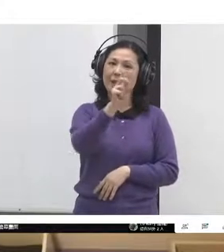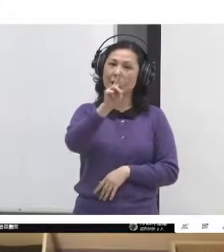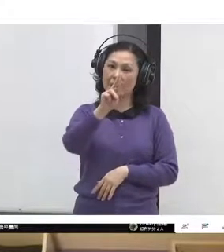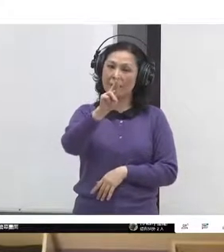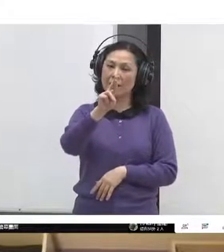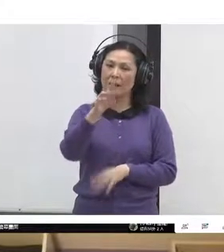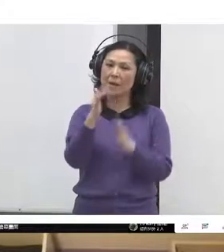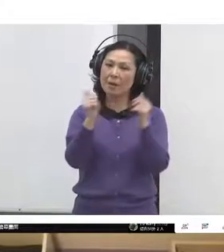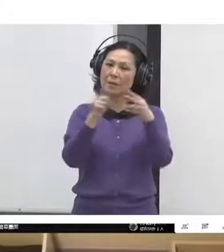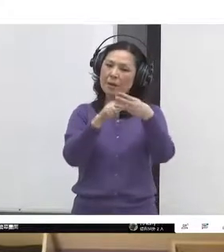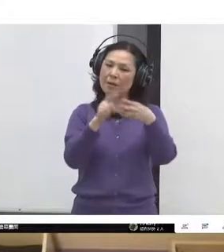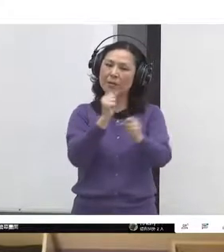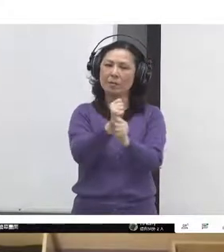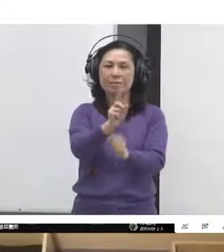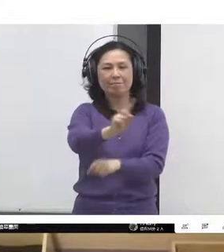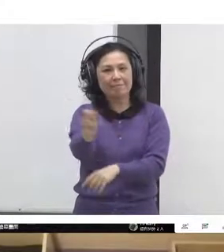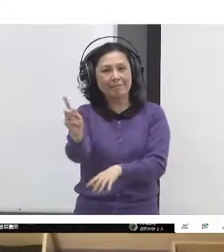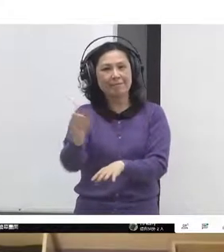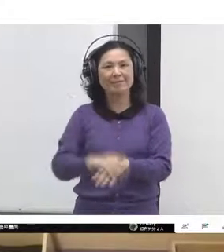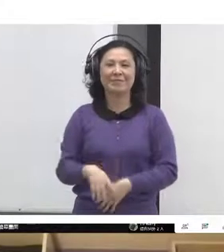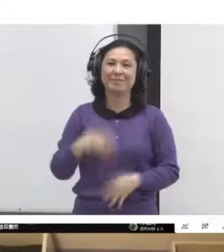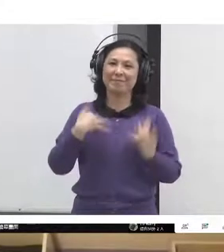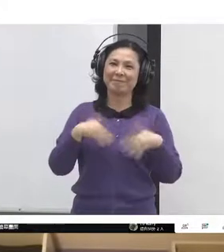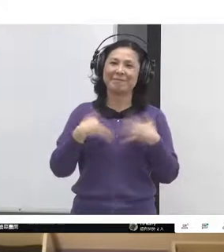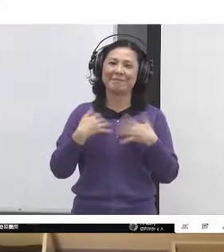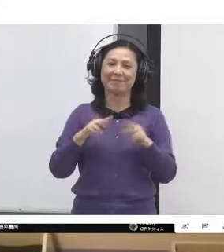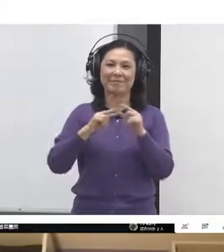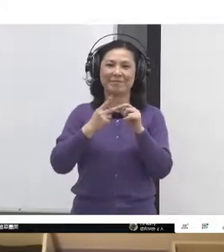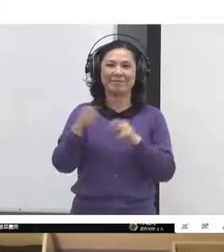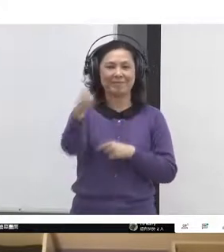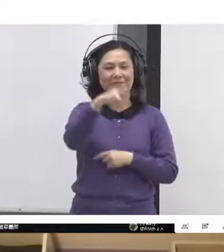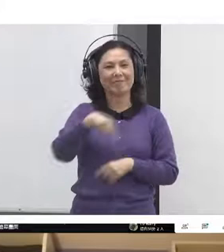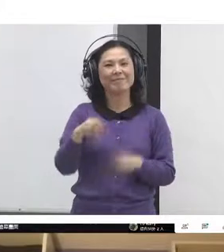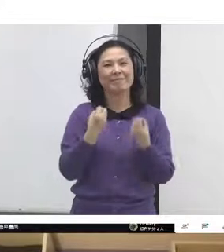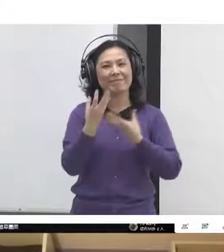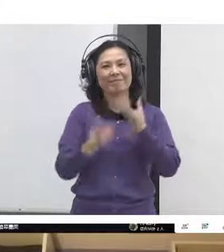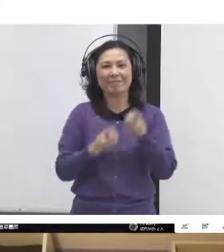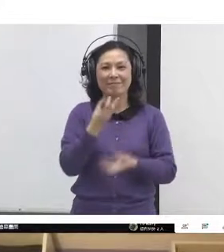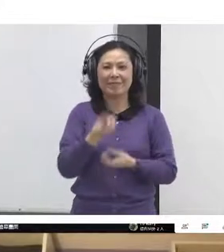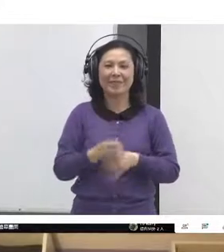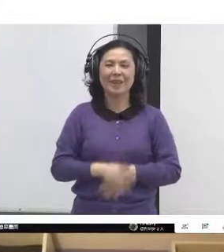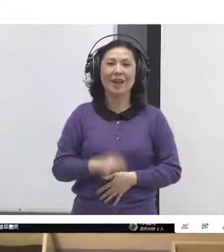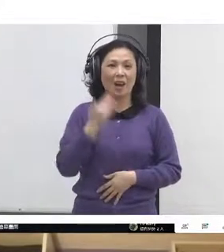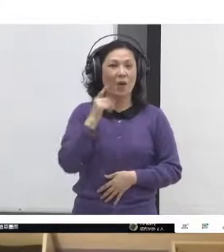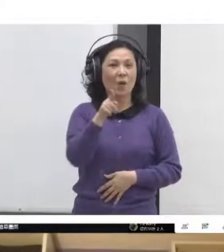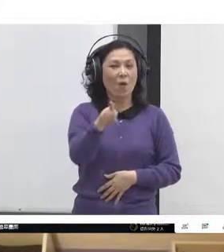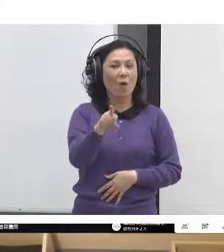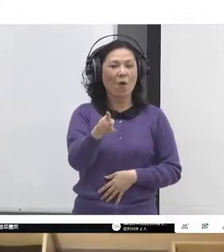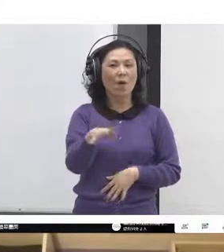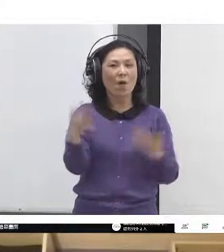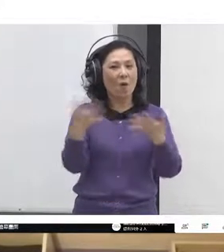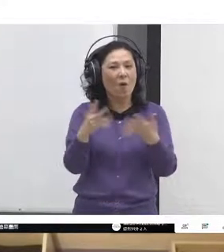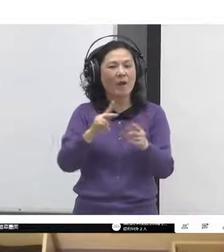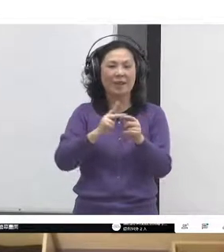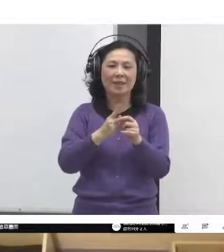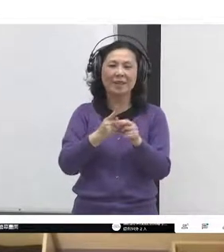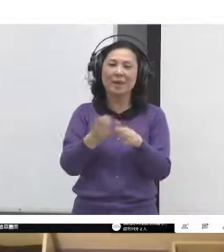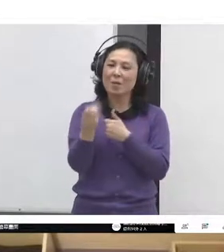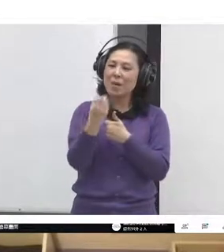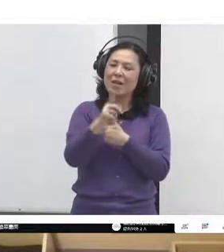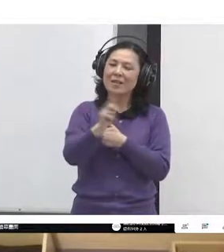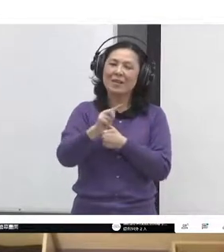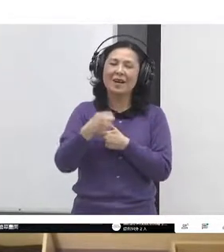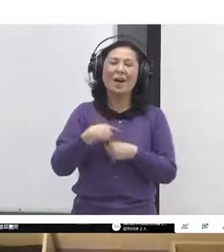it'd be really great to share that with you, but also to hear any questions and any advice as well, because we're very much doing the same